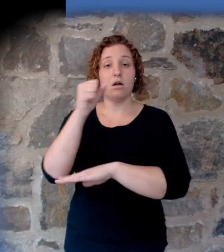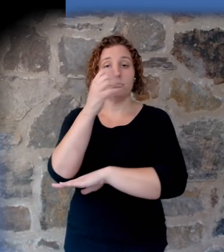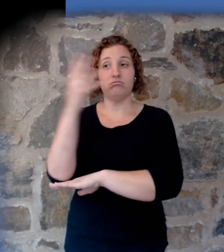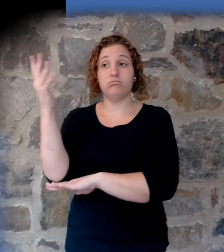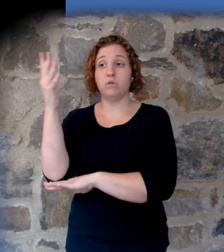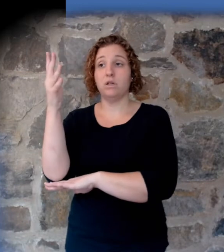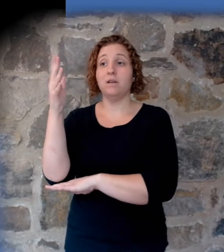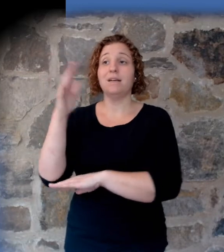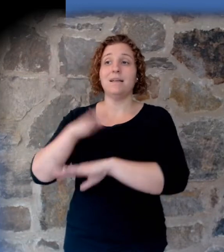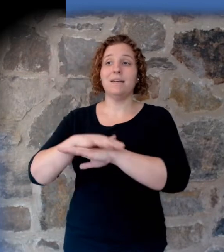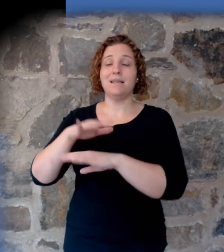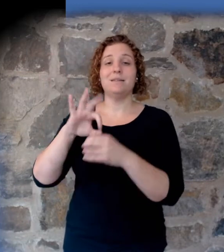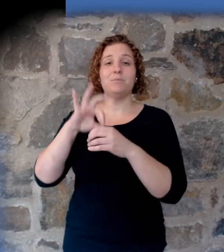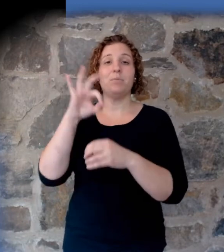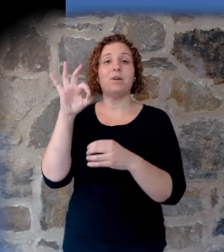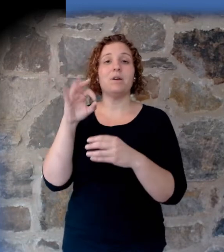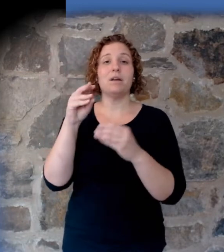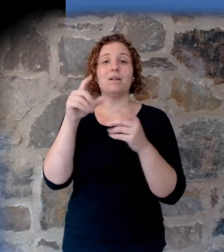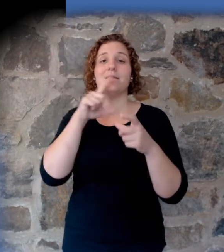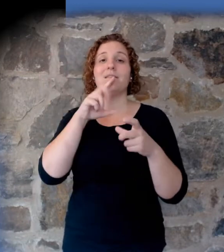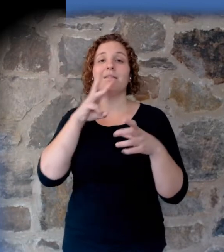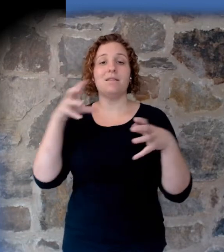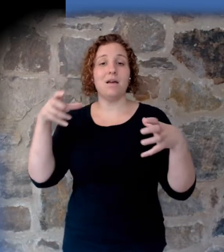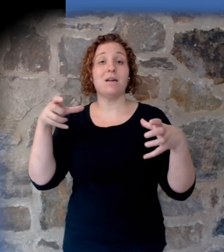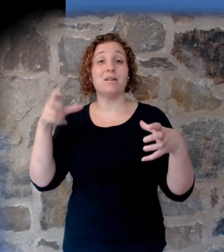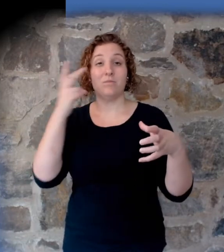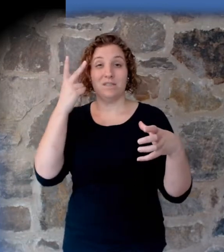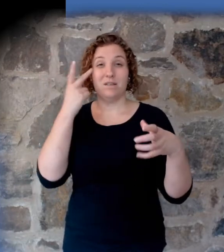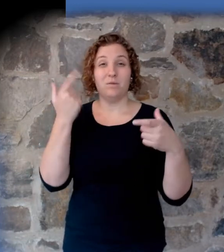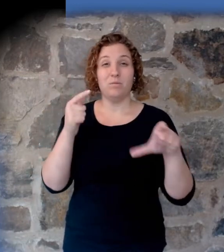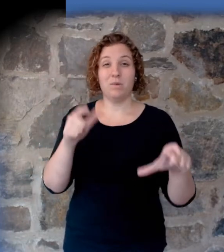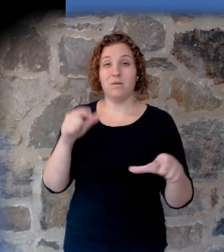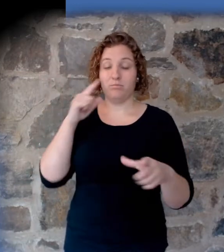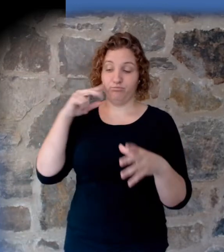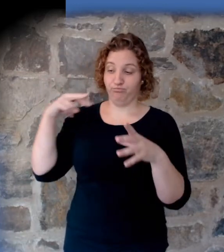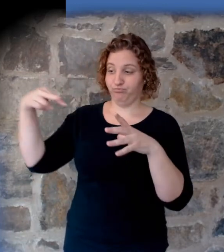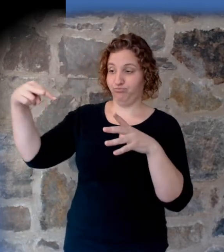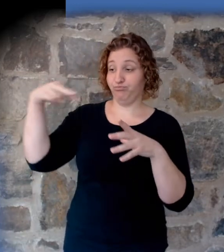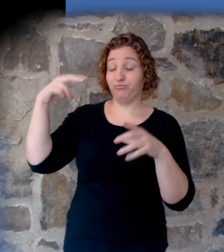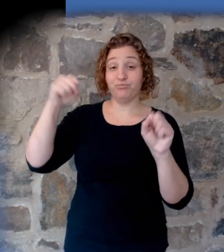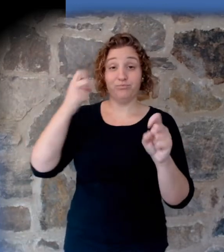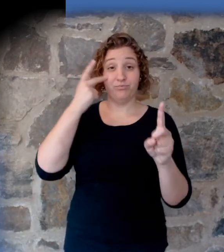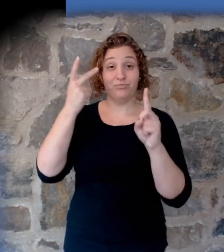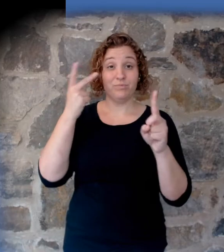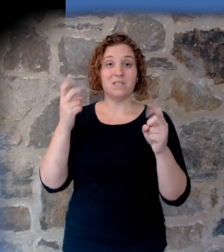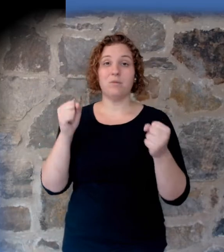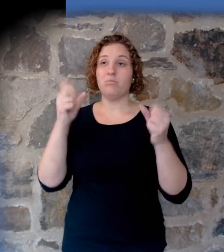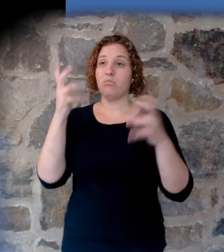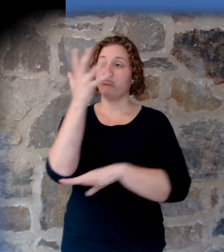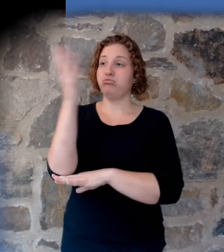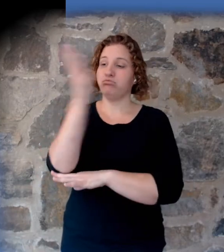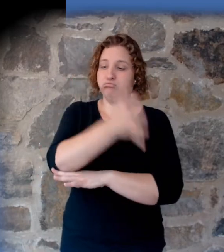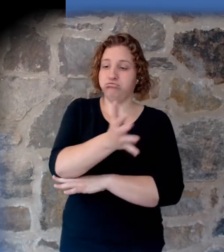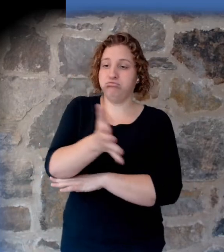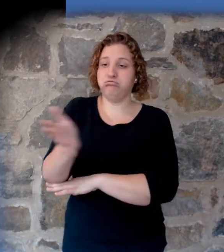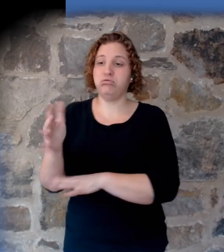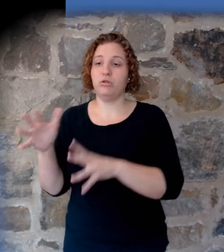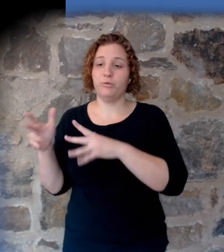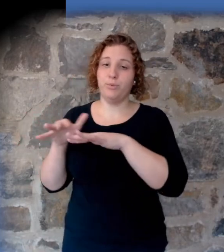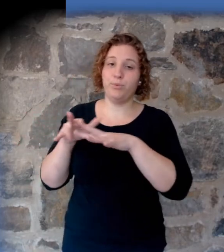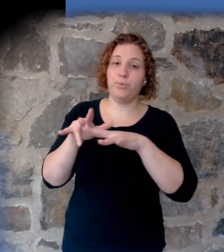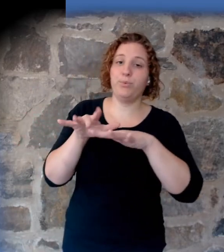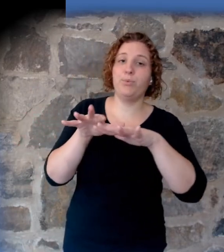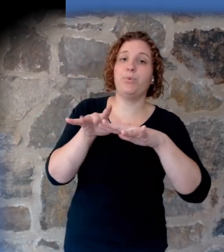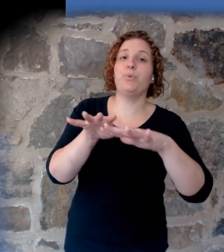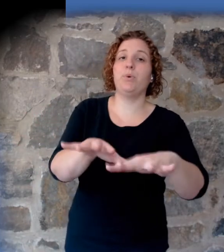if you remember the eruption, you probably remember seeing aerial footage of just millions of logs that were just floating in these log